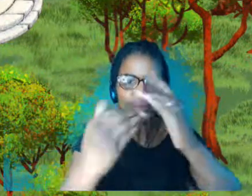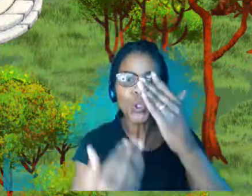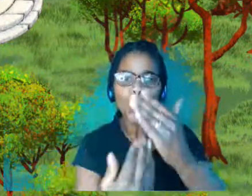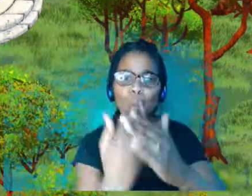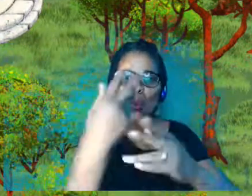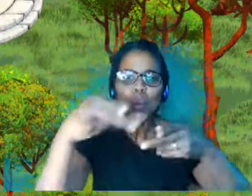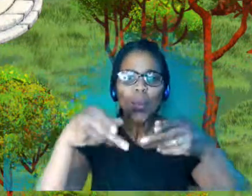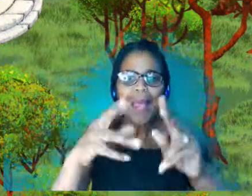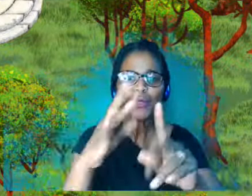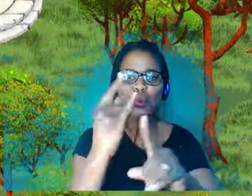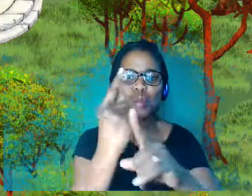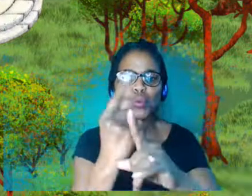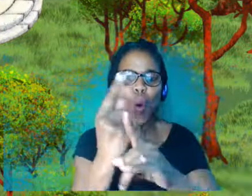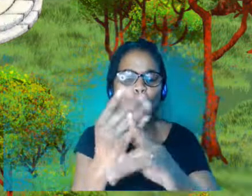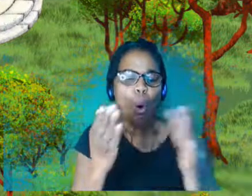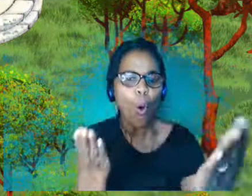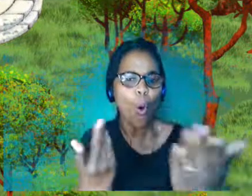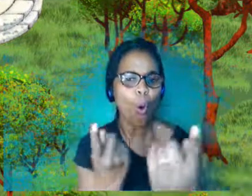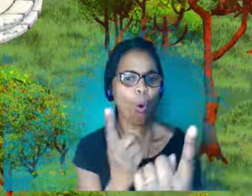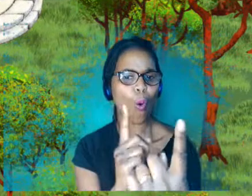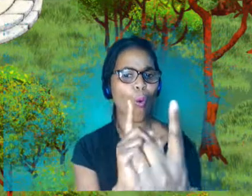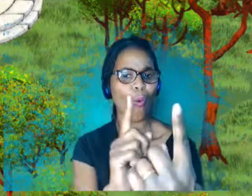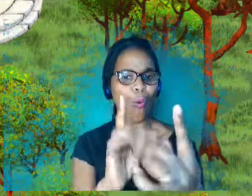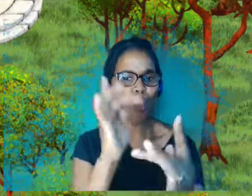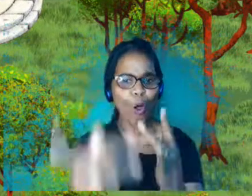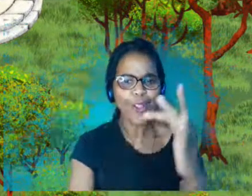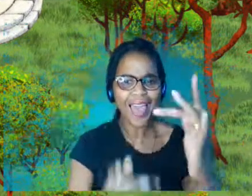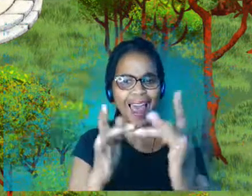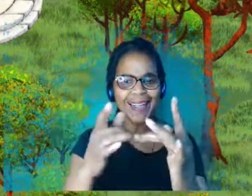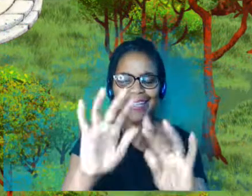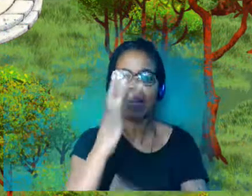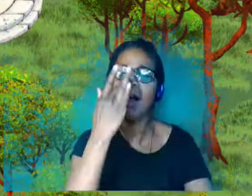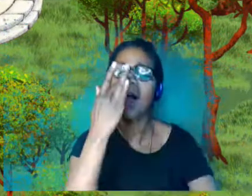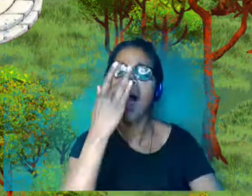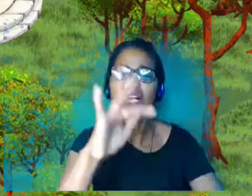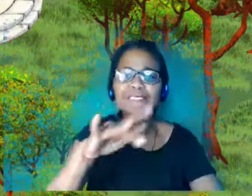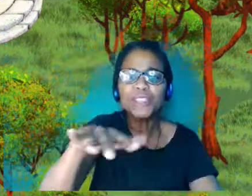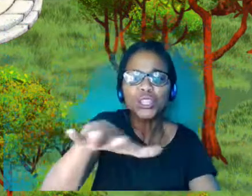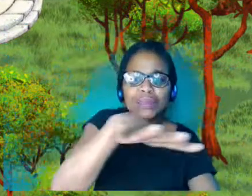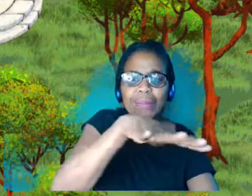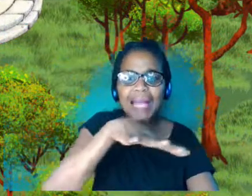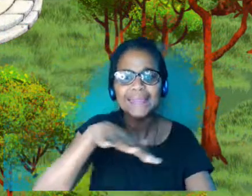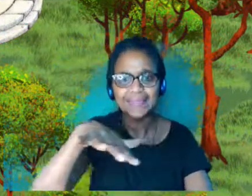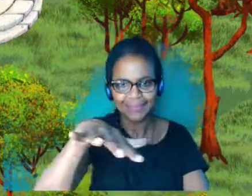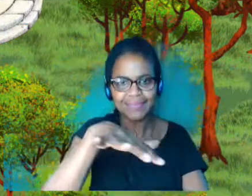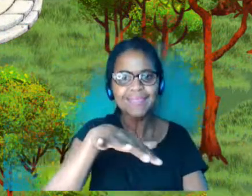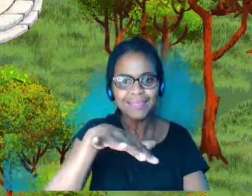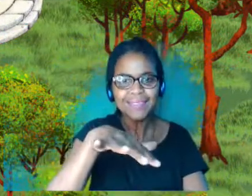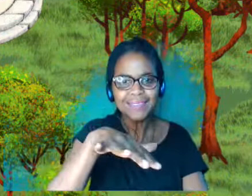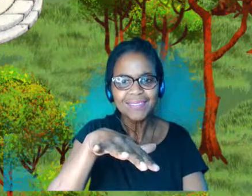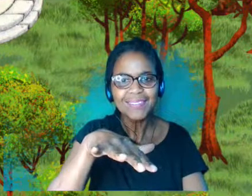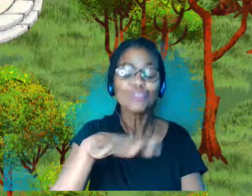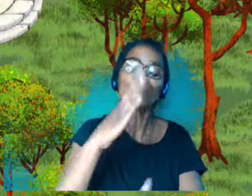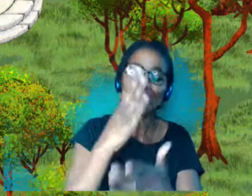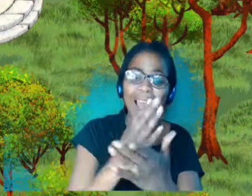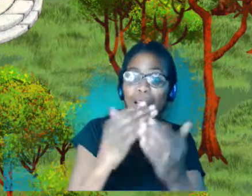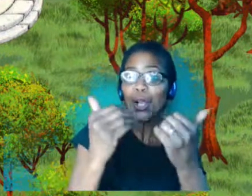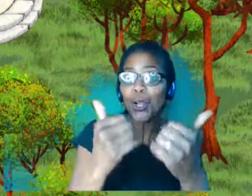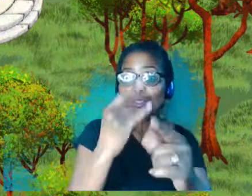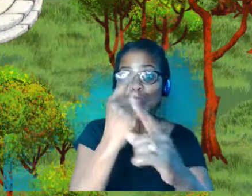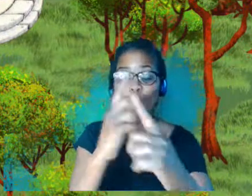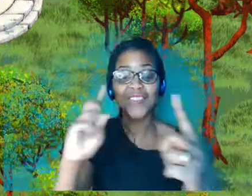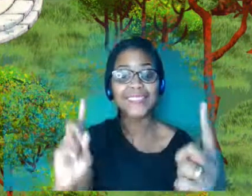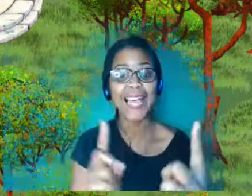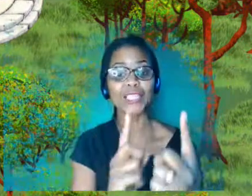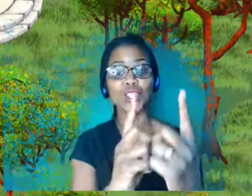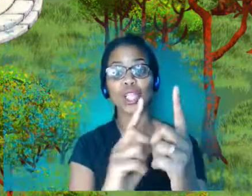back into a virtual space where you can have really great conversations with people.